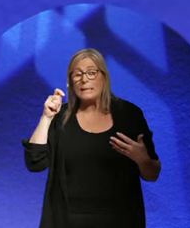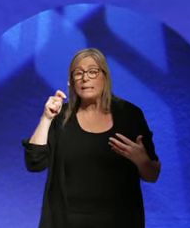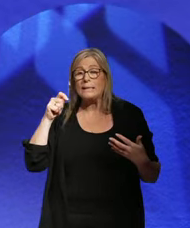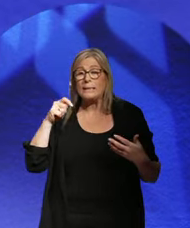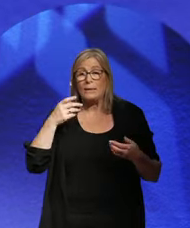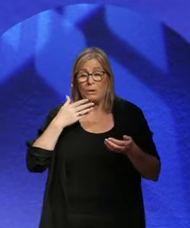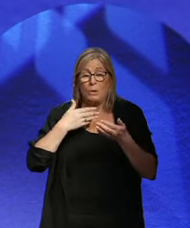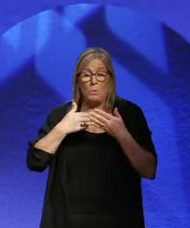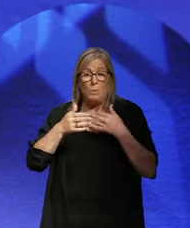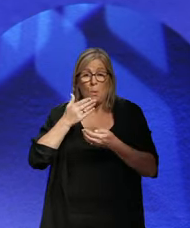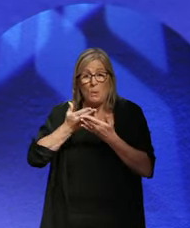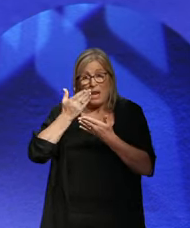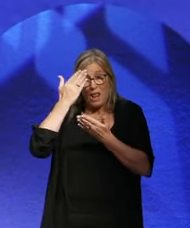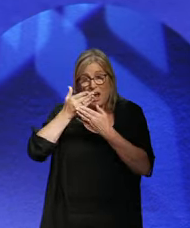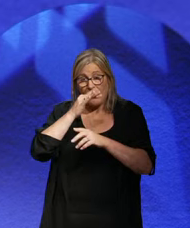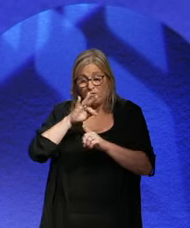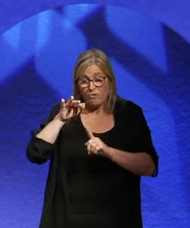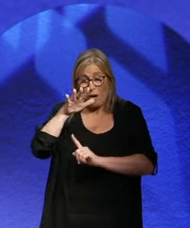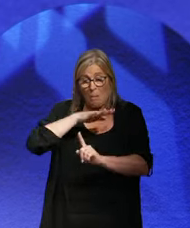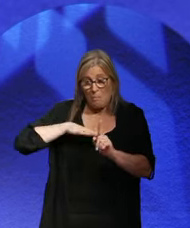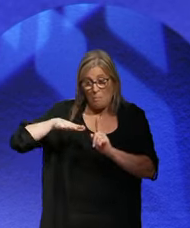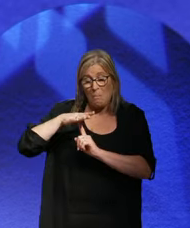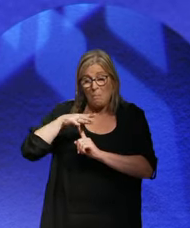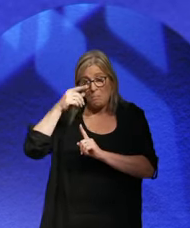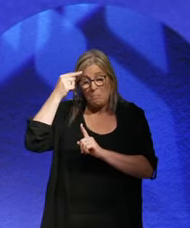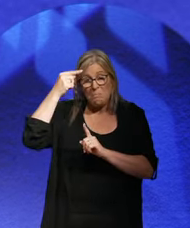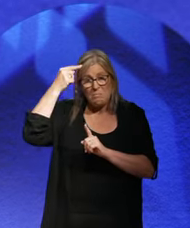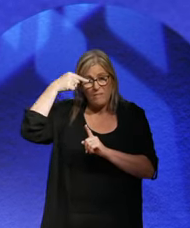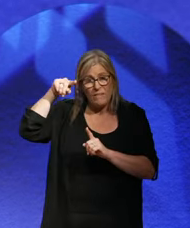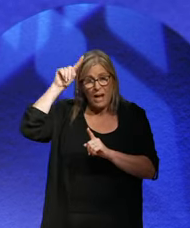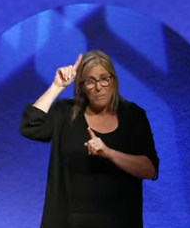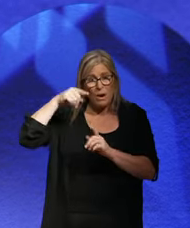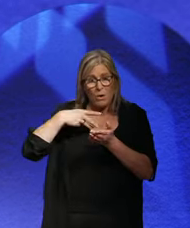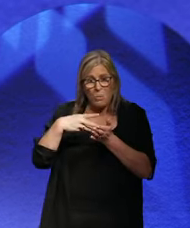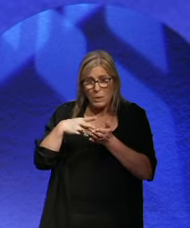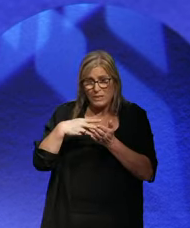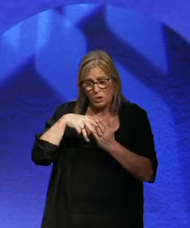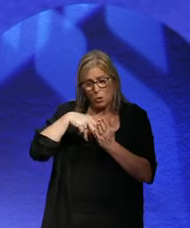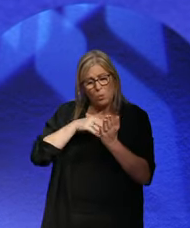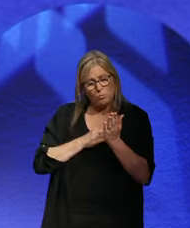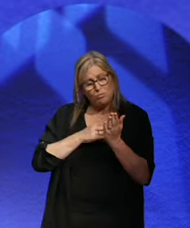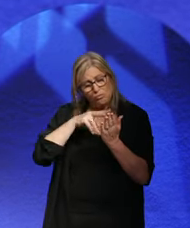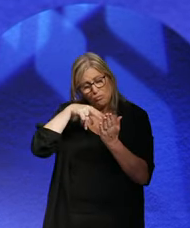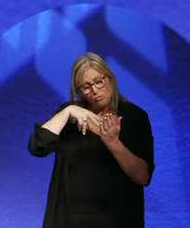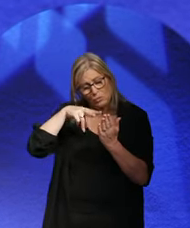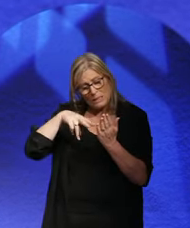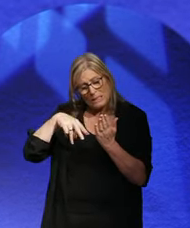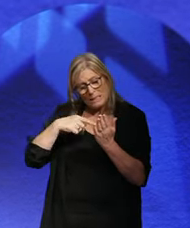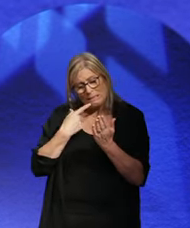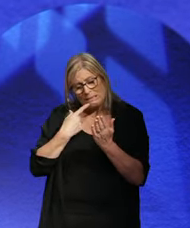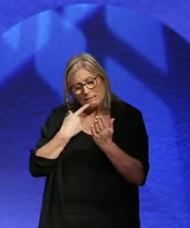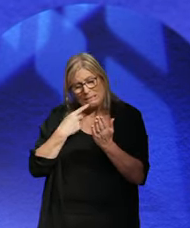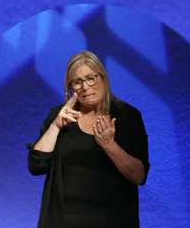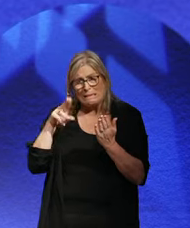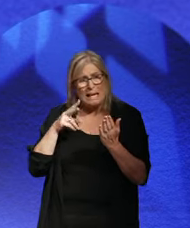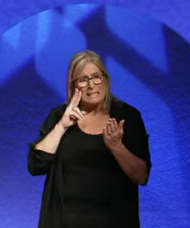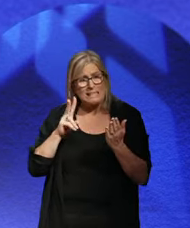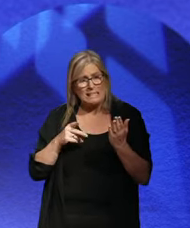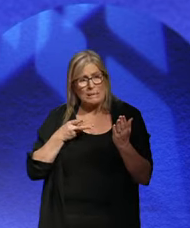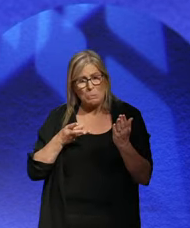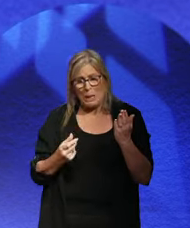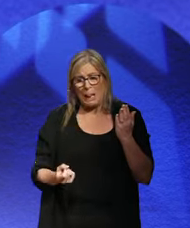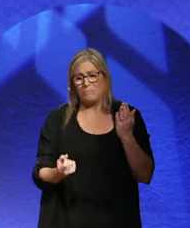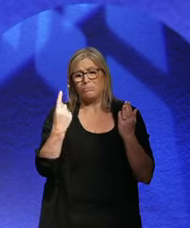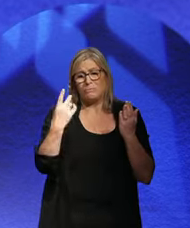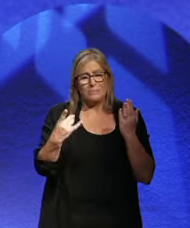is that it's a tragedy, really, because as you read through it, you can sort of see it coming. It didn't have to be Hitler.